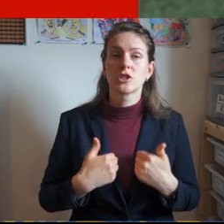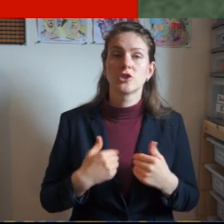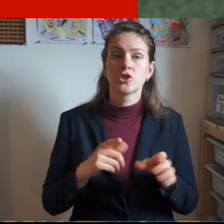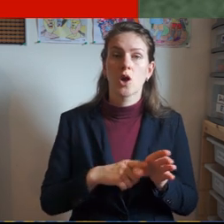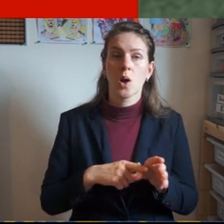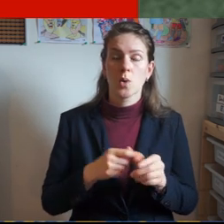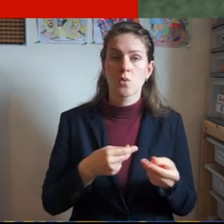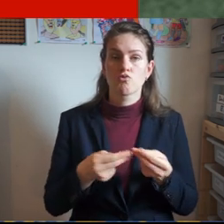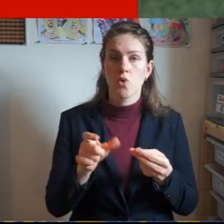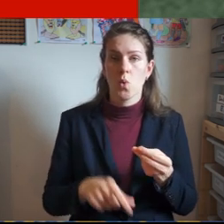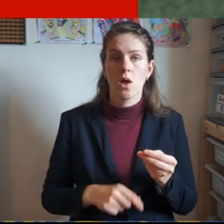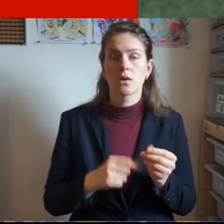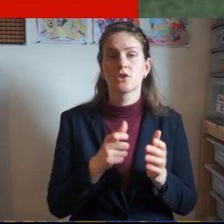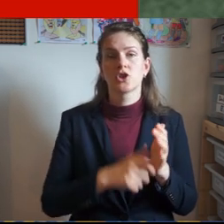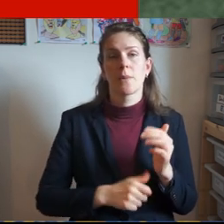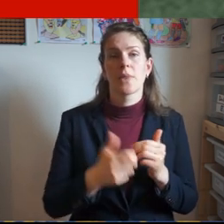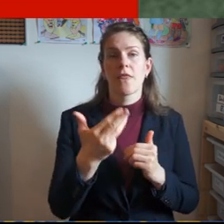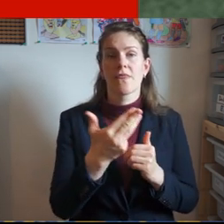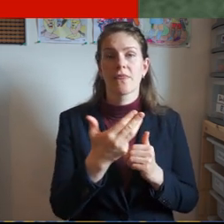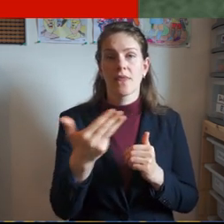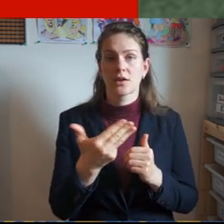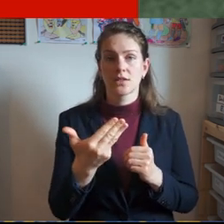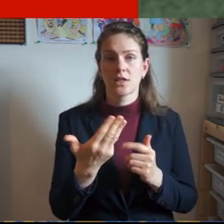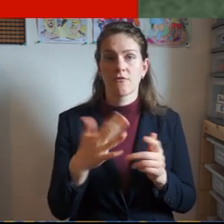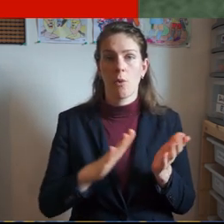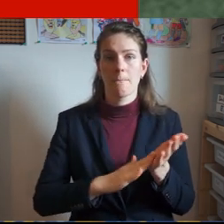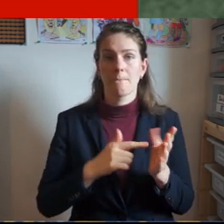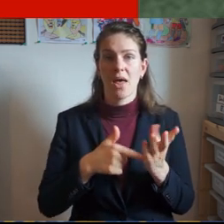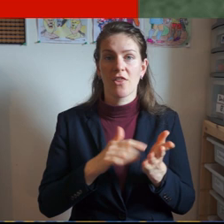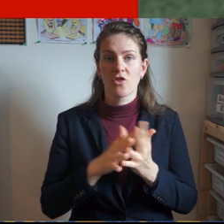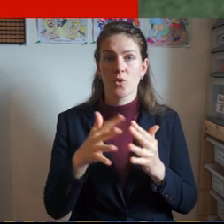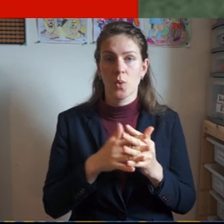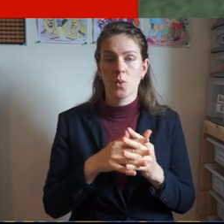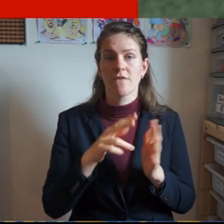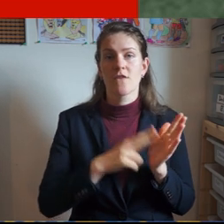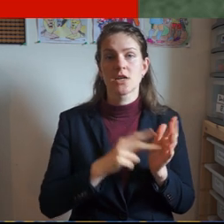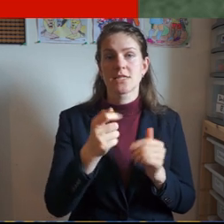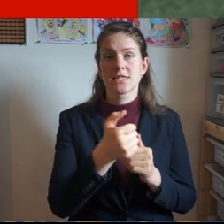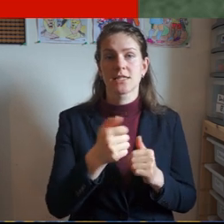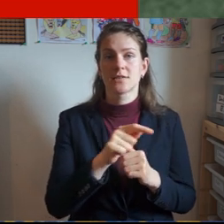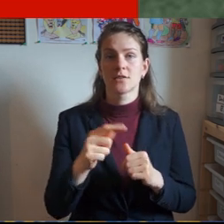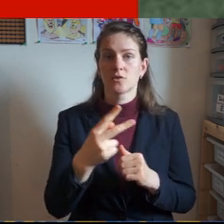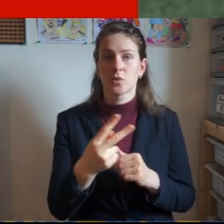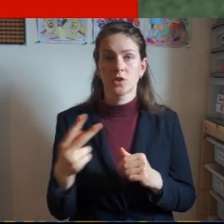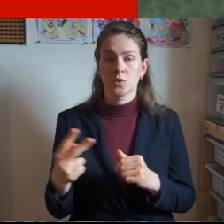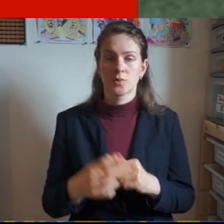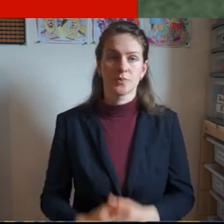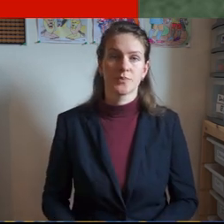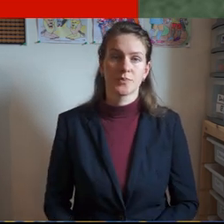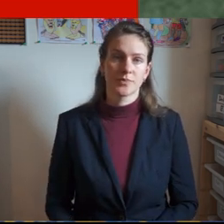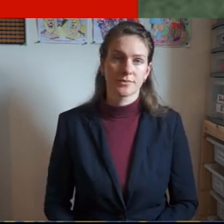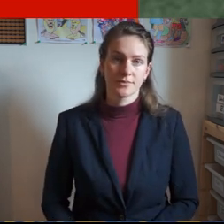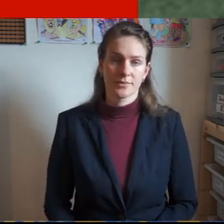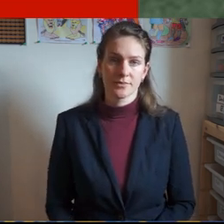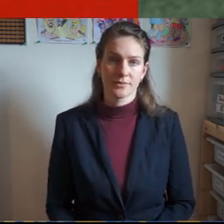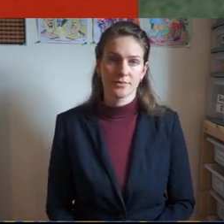22 we read in our reading about the rich young ruler he knew the Lord